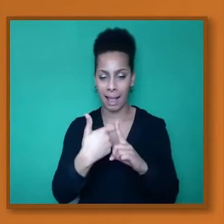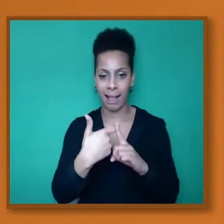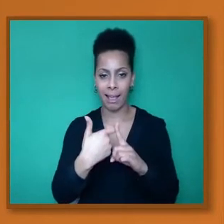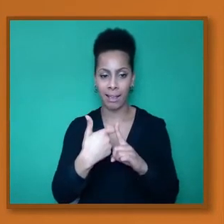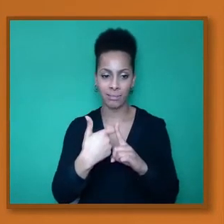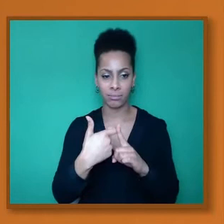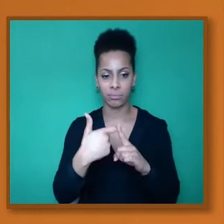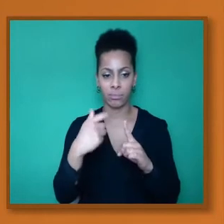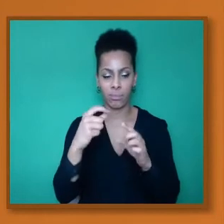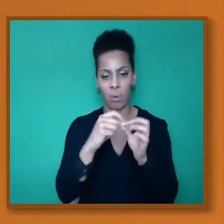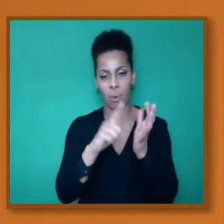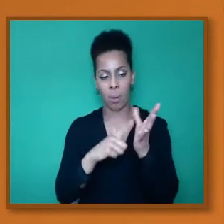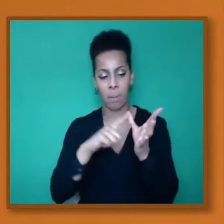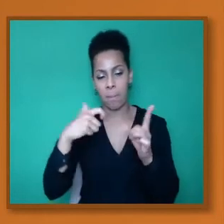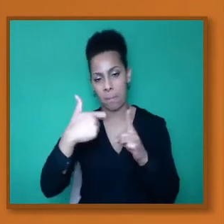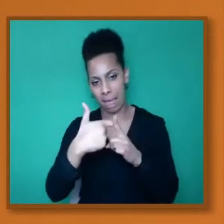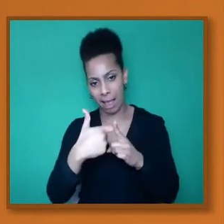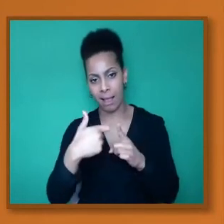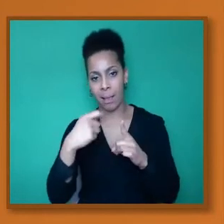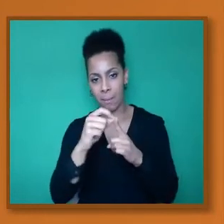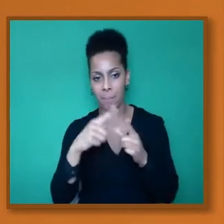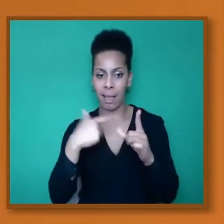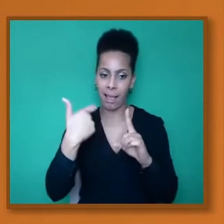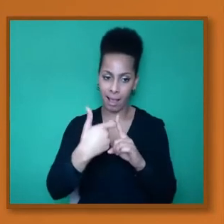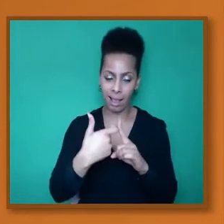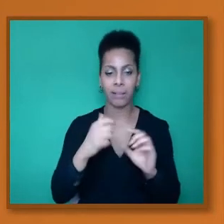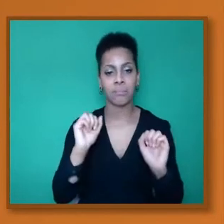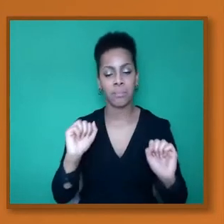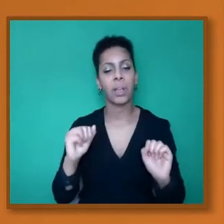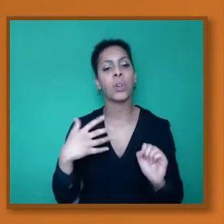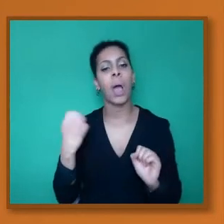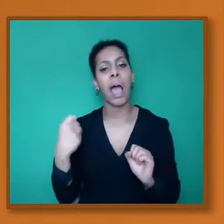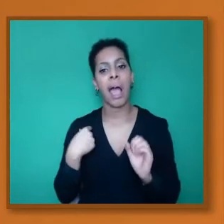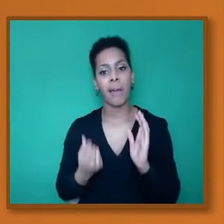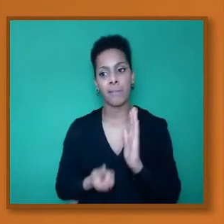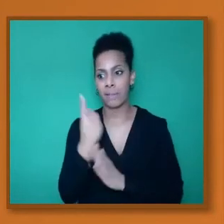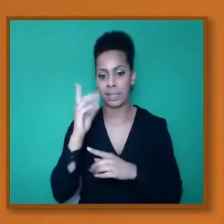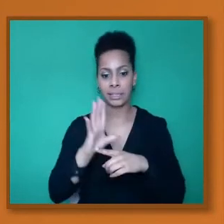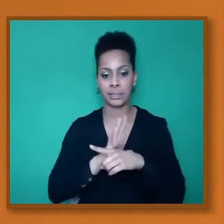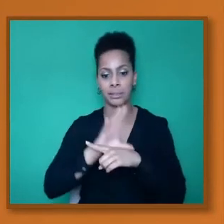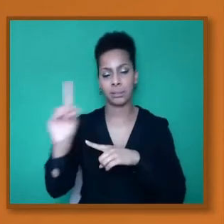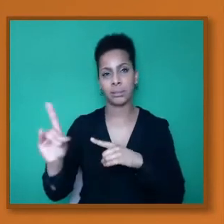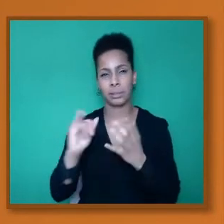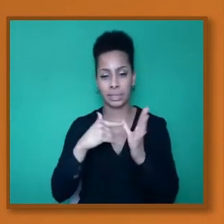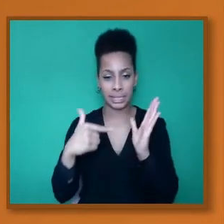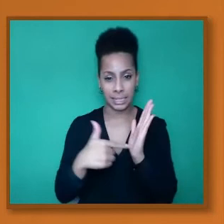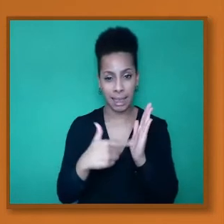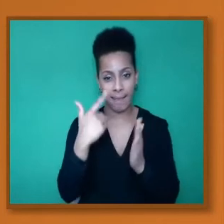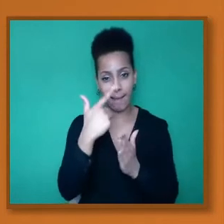next Saturday at 7.30, we have Professor Jason Arday.